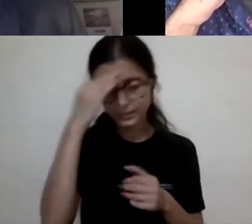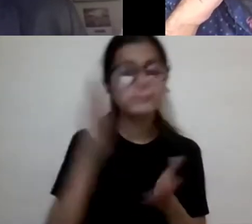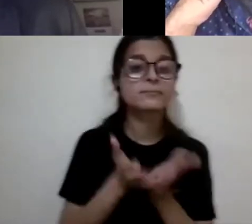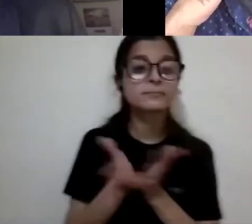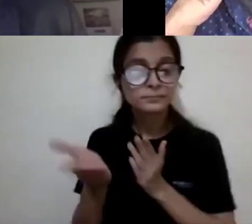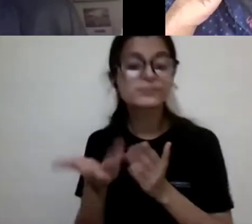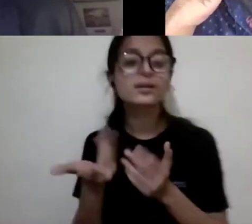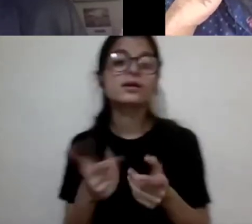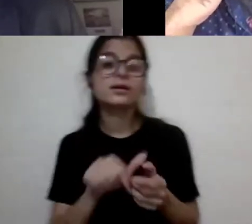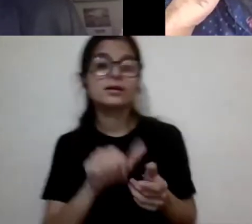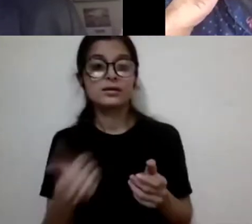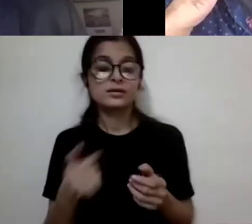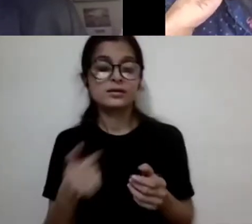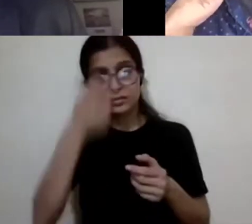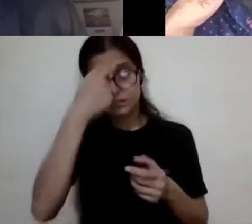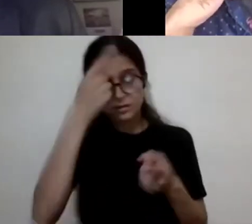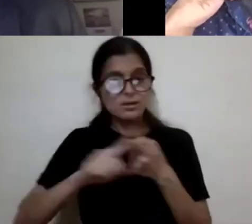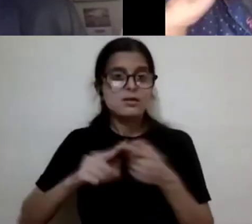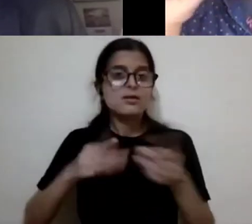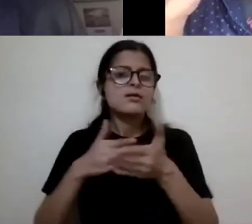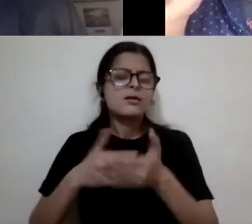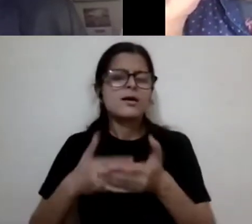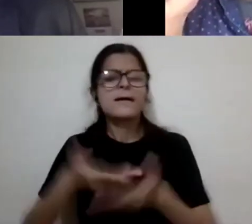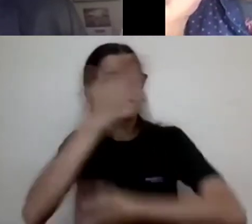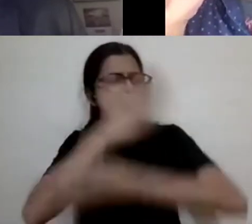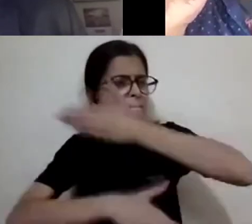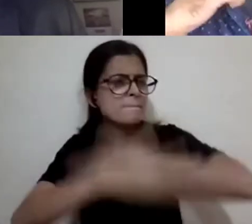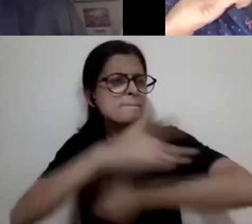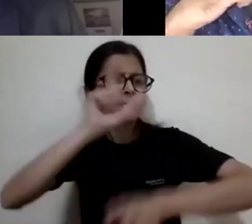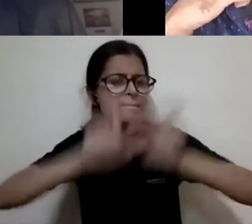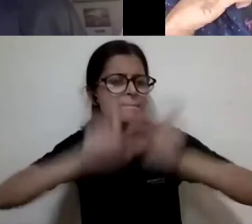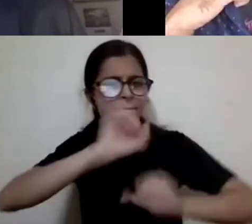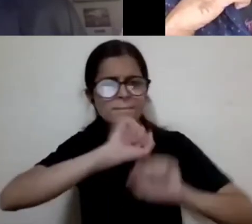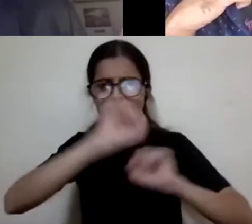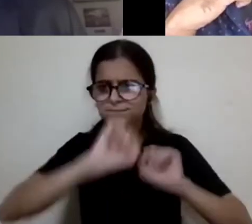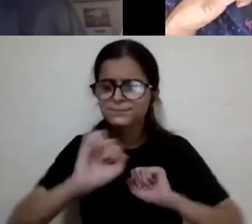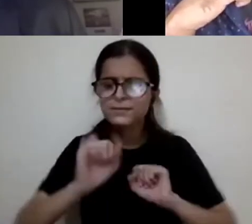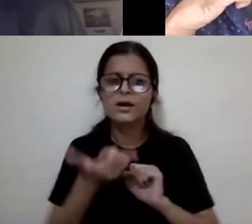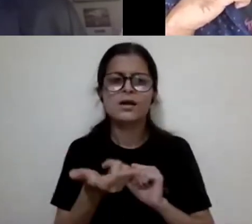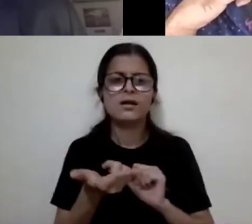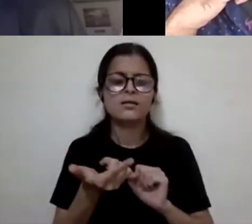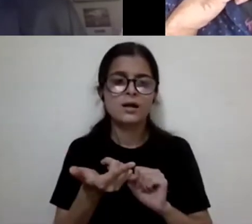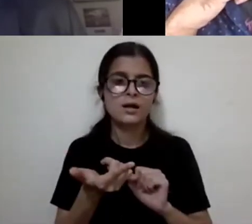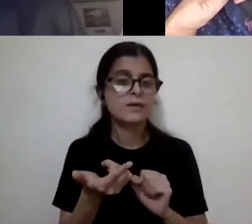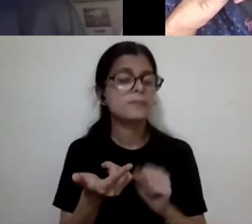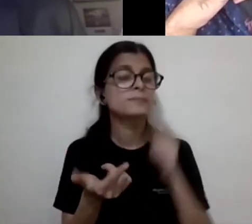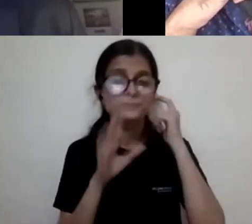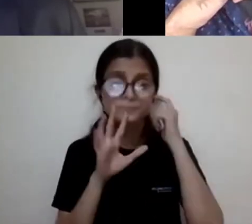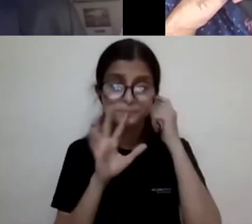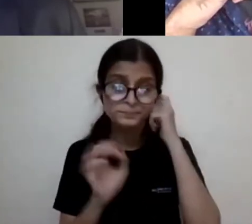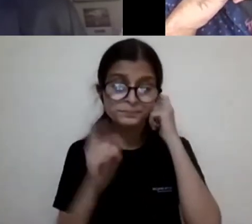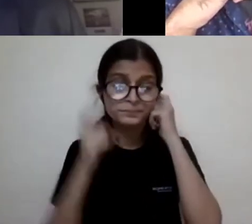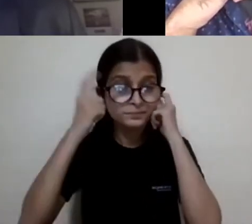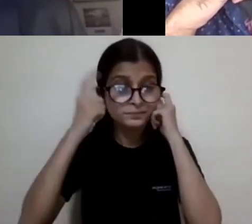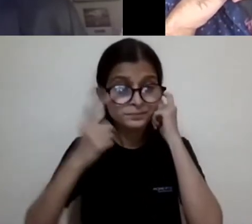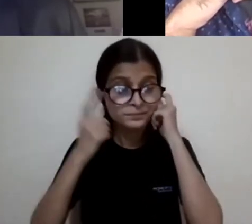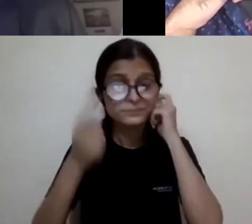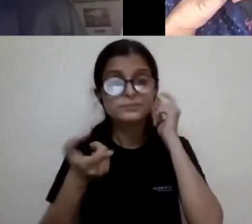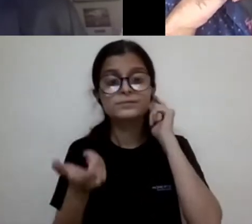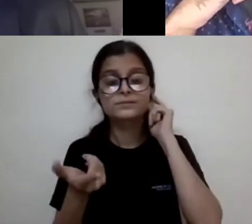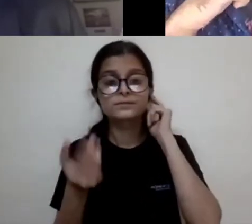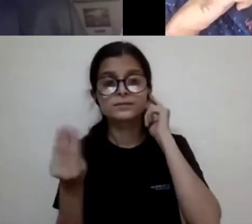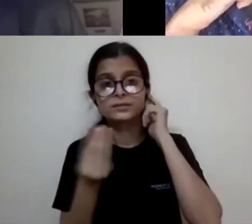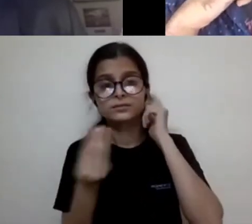about like, should people with disabilities or, uh, should people without disabilities step back? I mean, I think this is also the case, like when you start going, I mean,